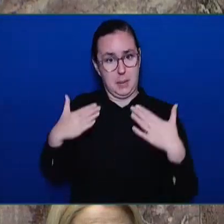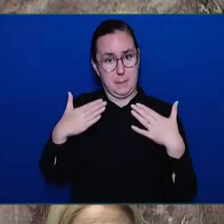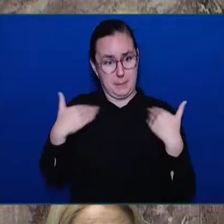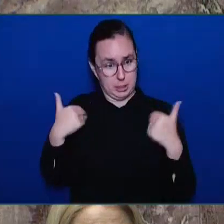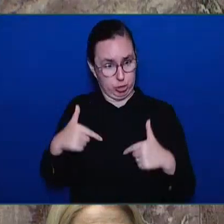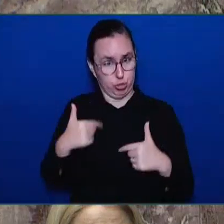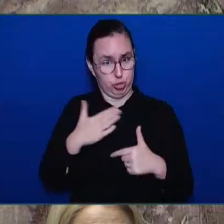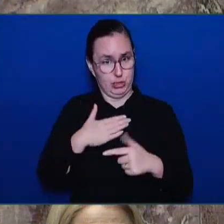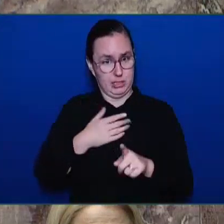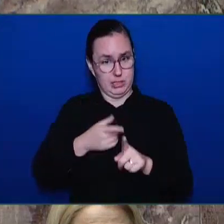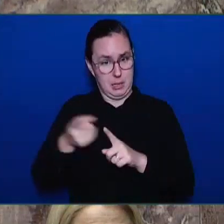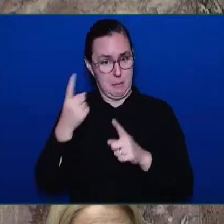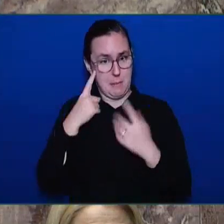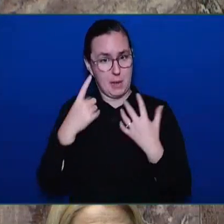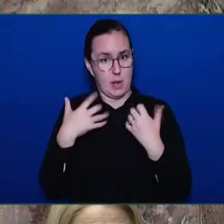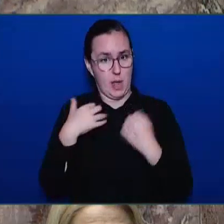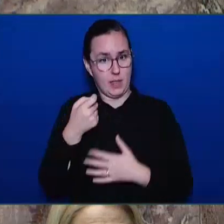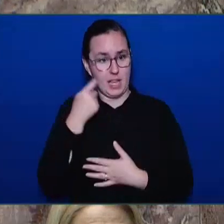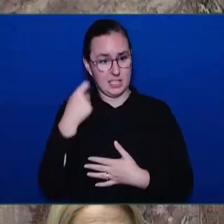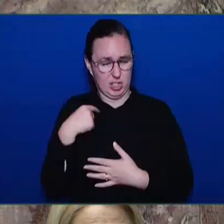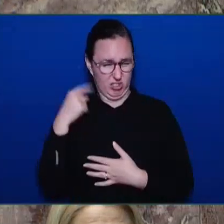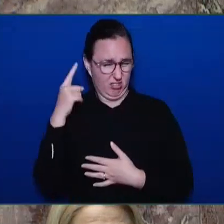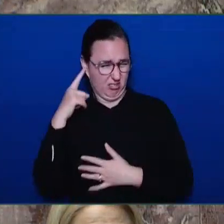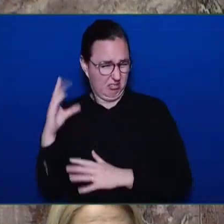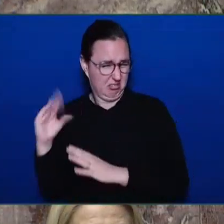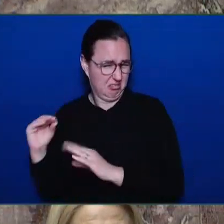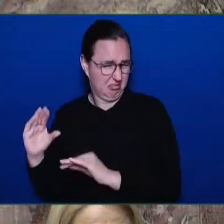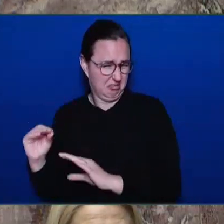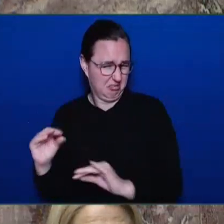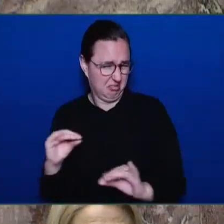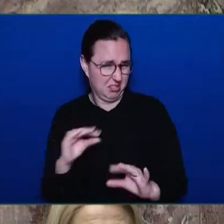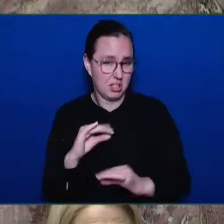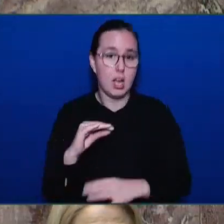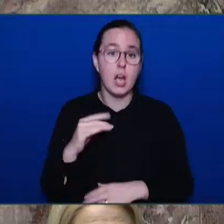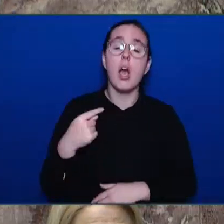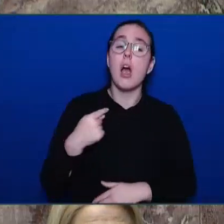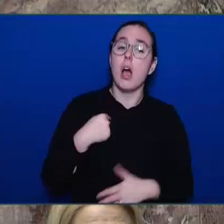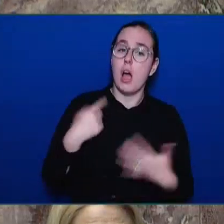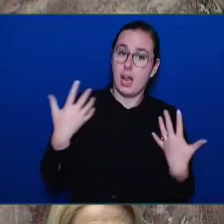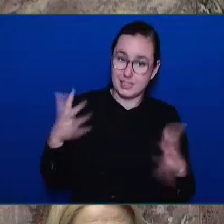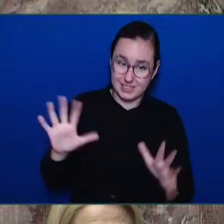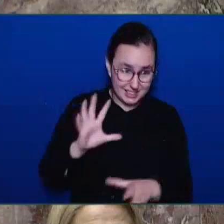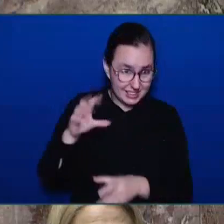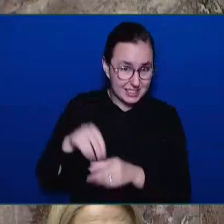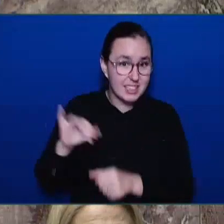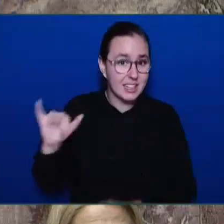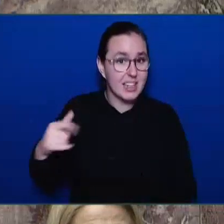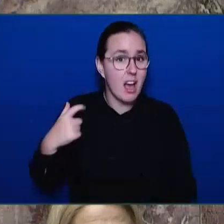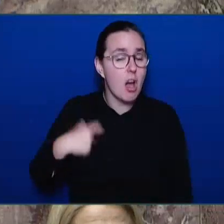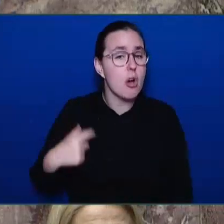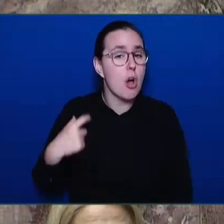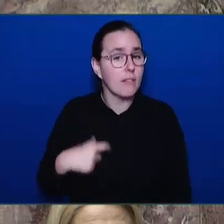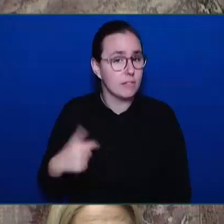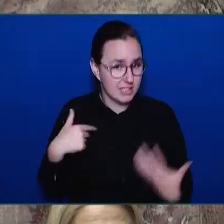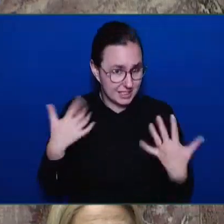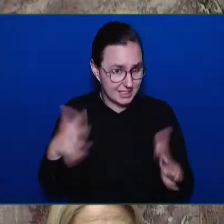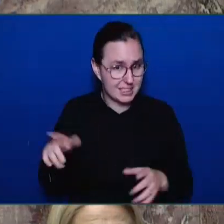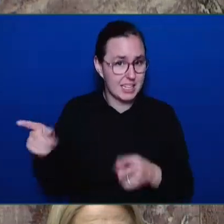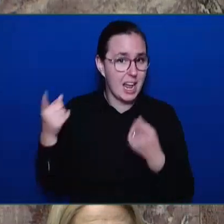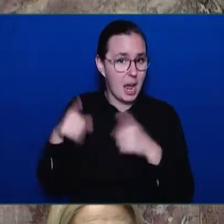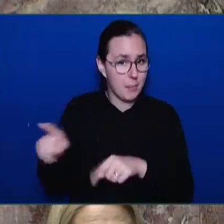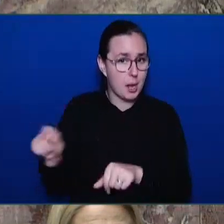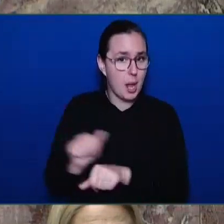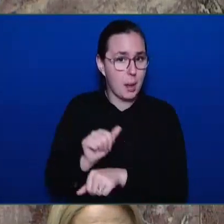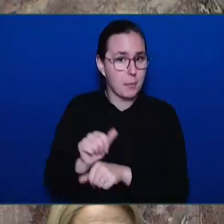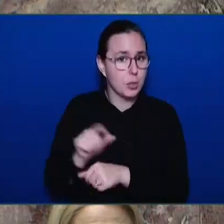Ministry of Mental Health and Addictions were able to take part in the conference that occurred in Alberta so that we can take those learnings as well. Thank